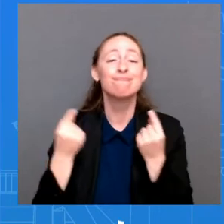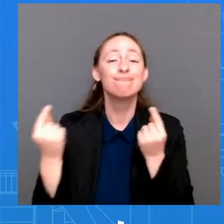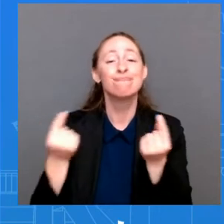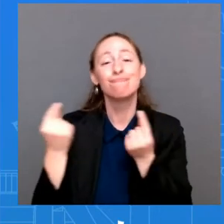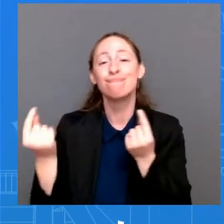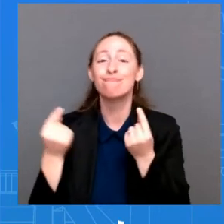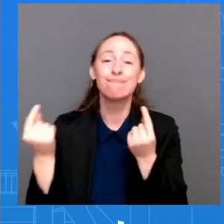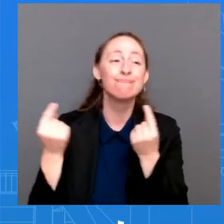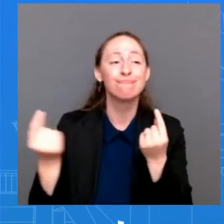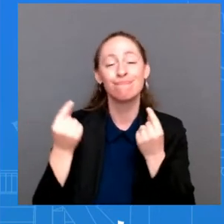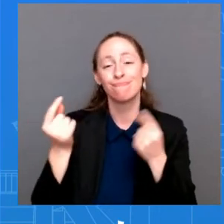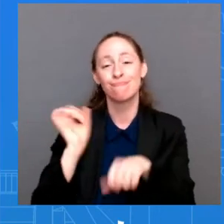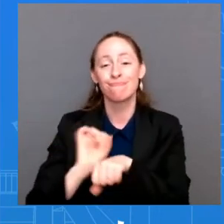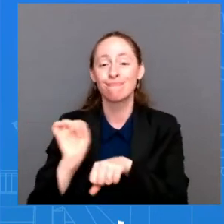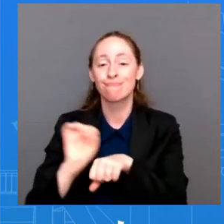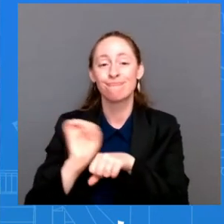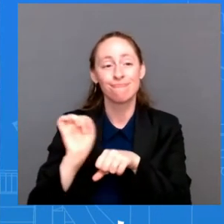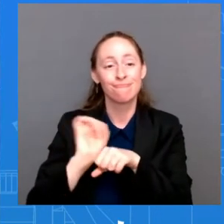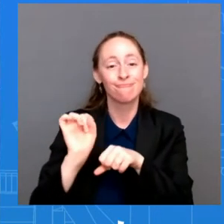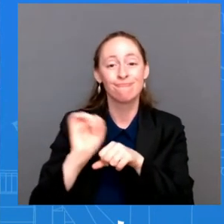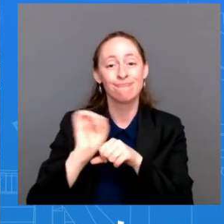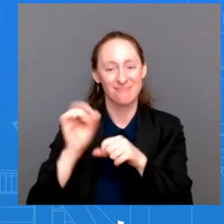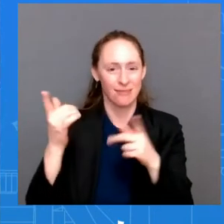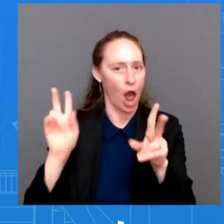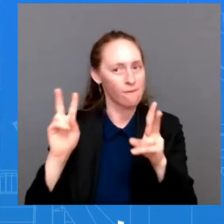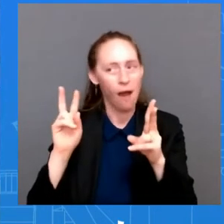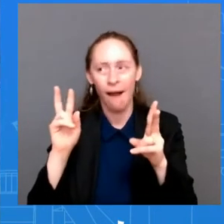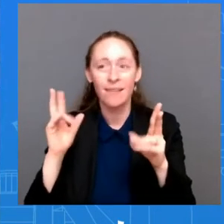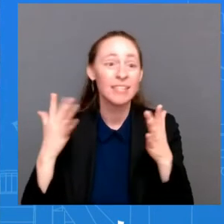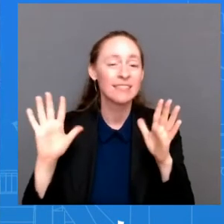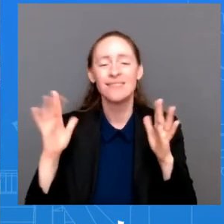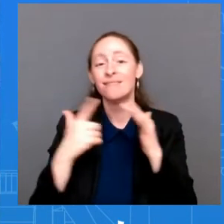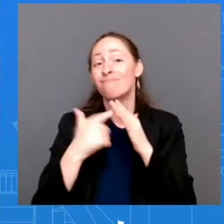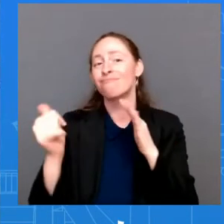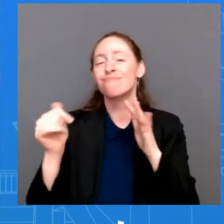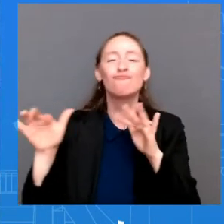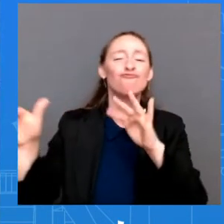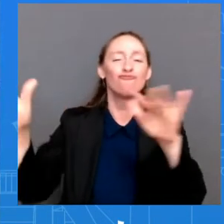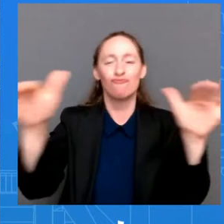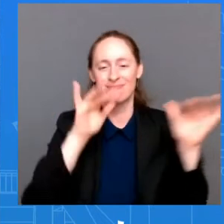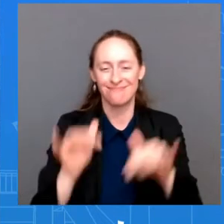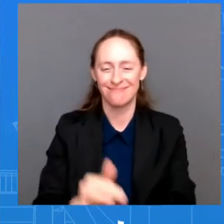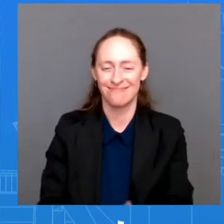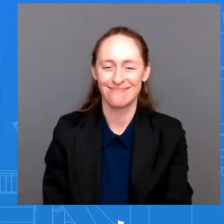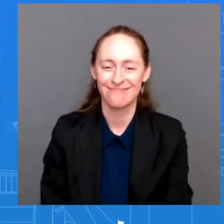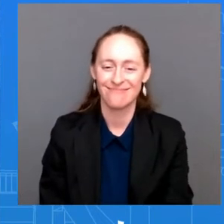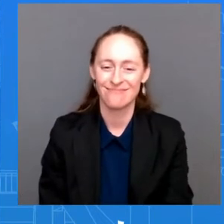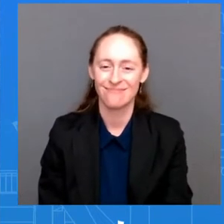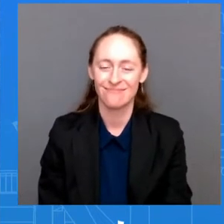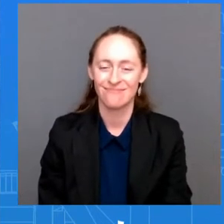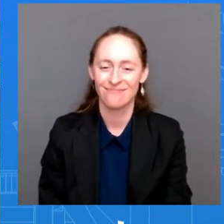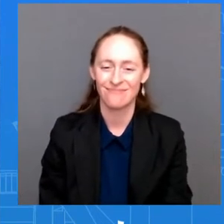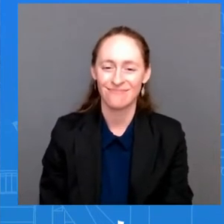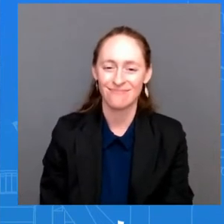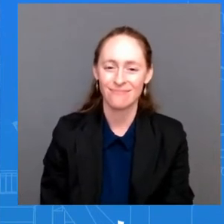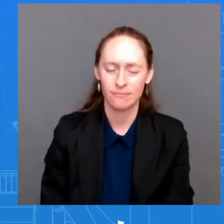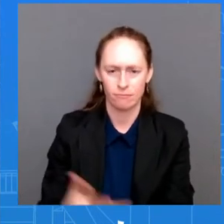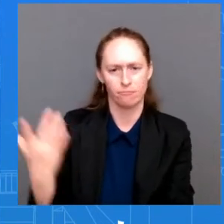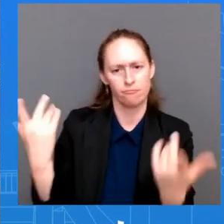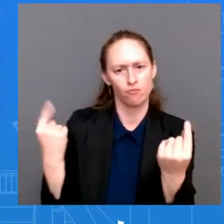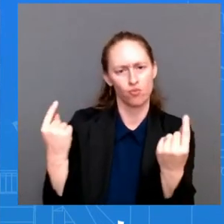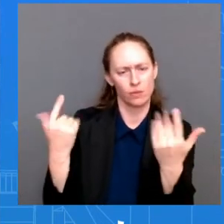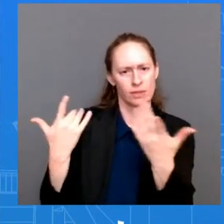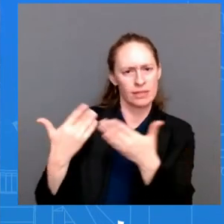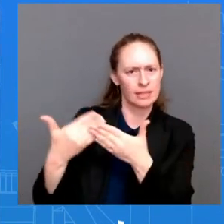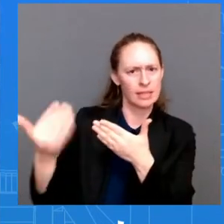be out here again. The And then on one other topic, what's the next step from the White House's perspective on the Inflation Reduction